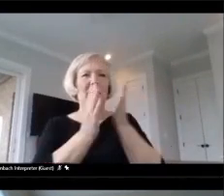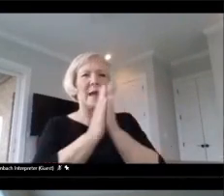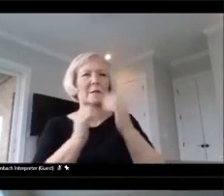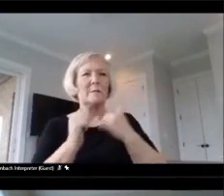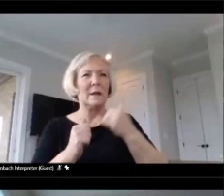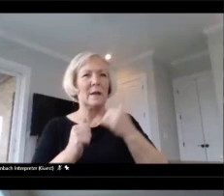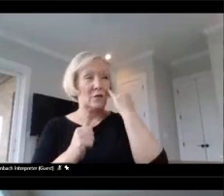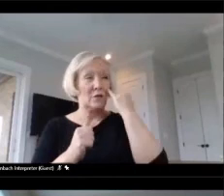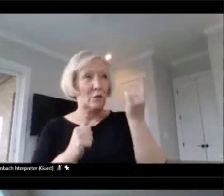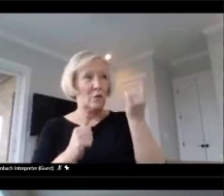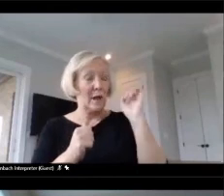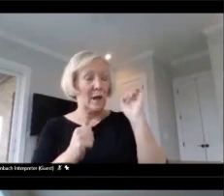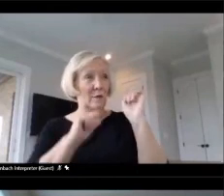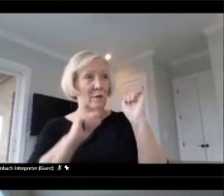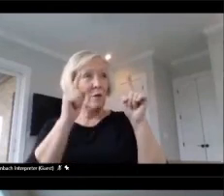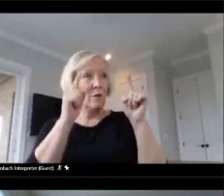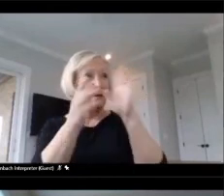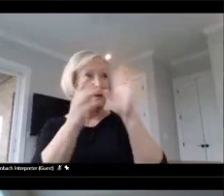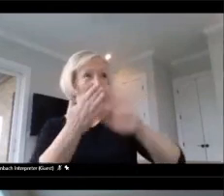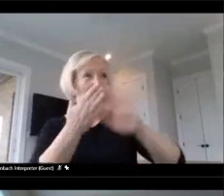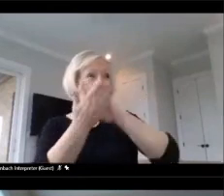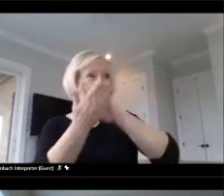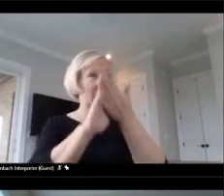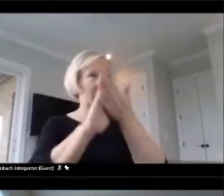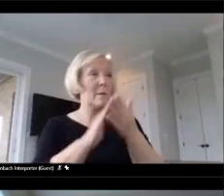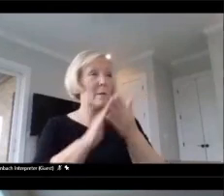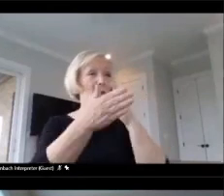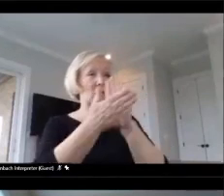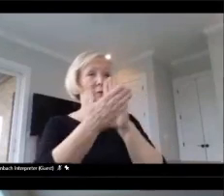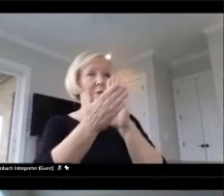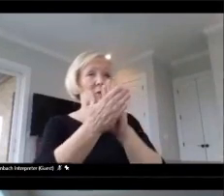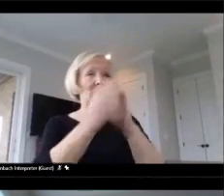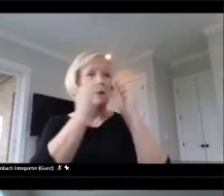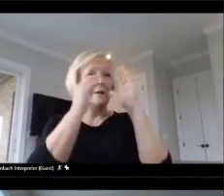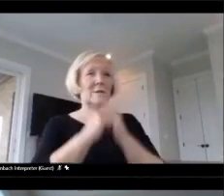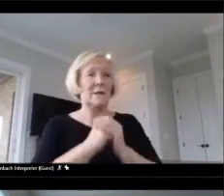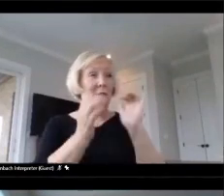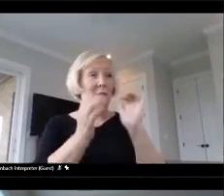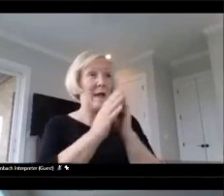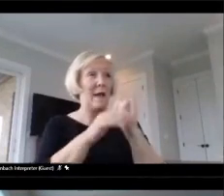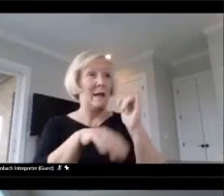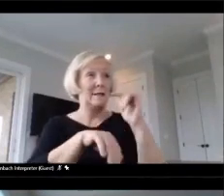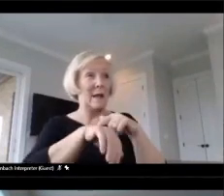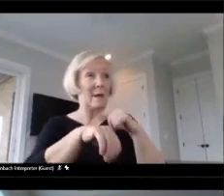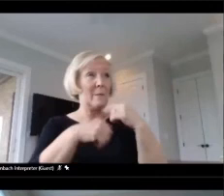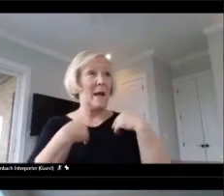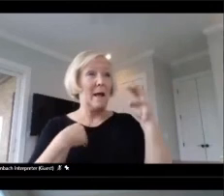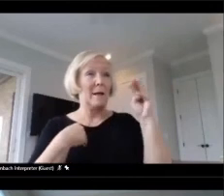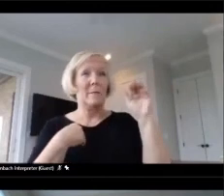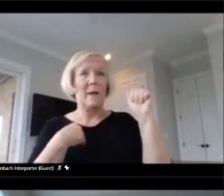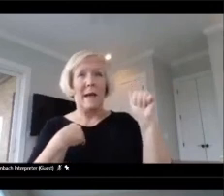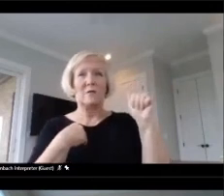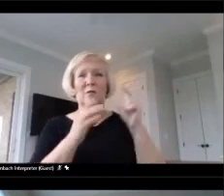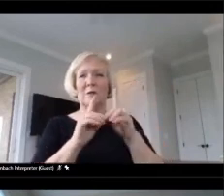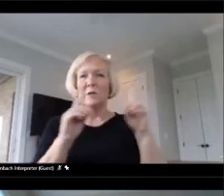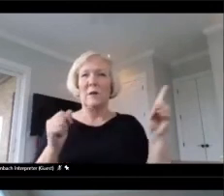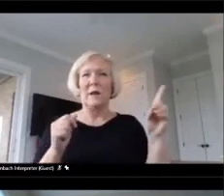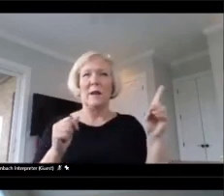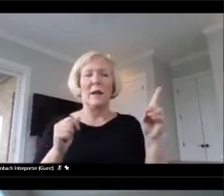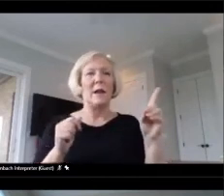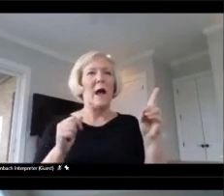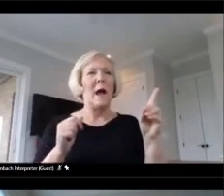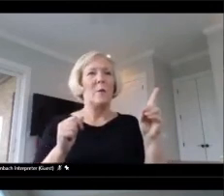preschool teacher. And, you know, at that time, I had a master's degree and was pursuing board certification.